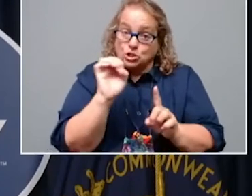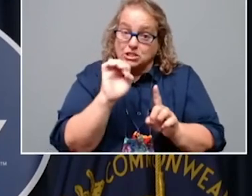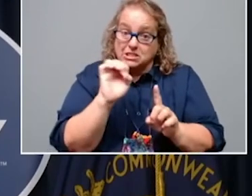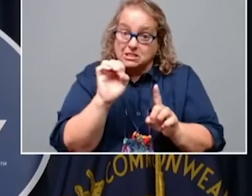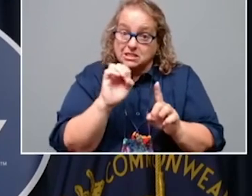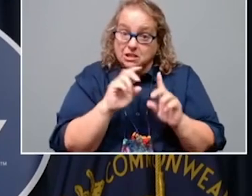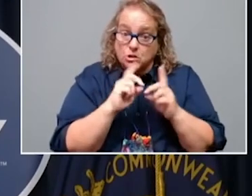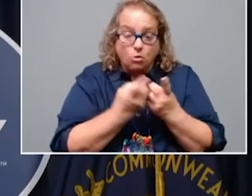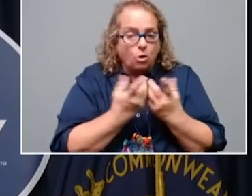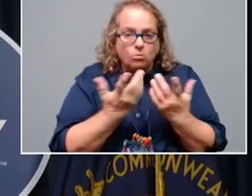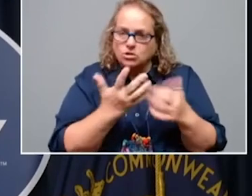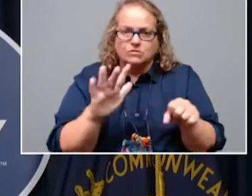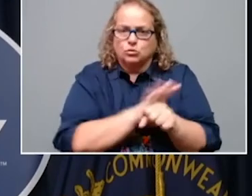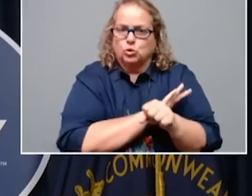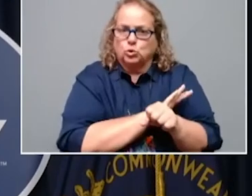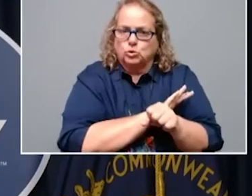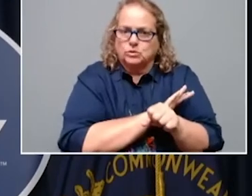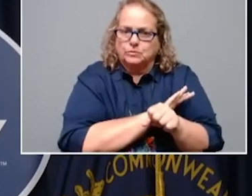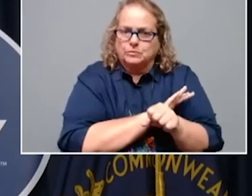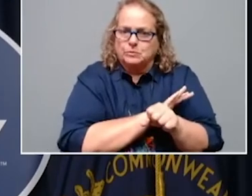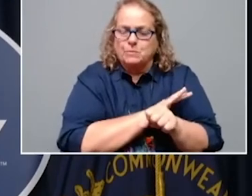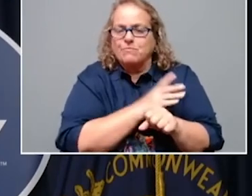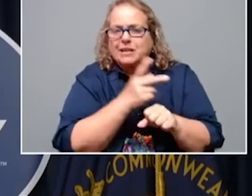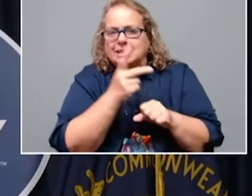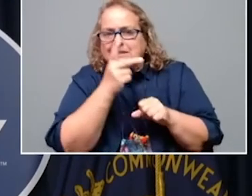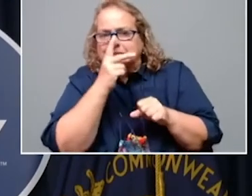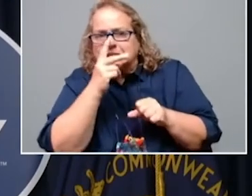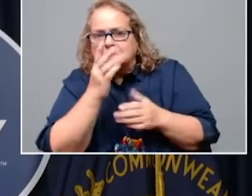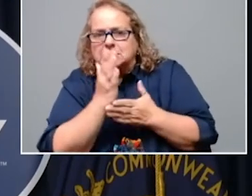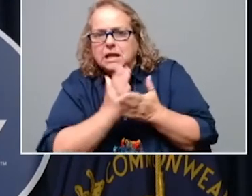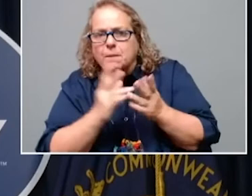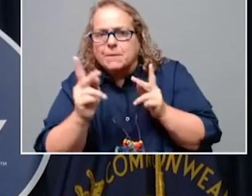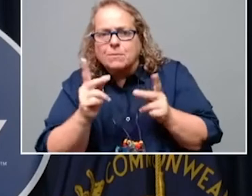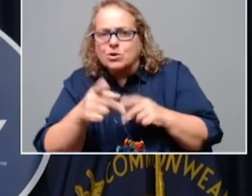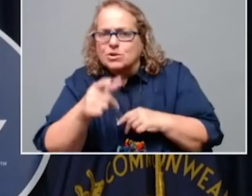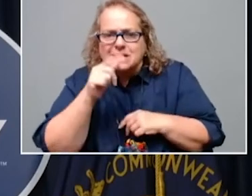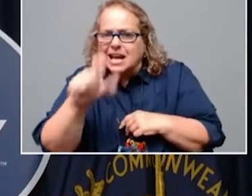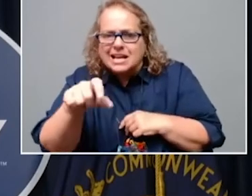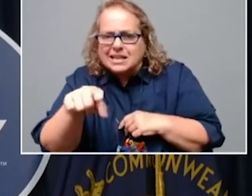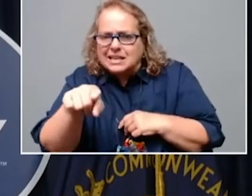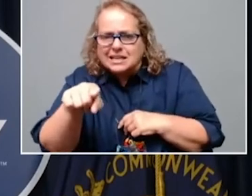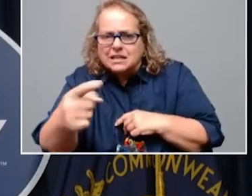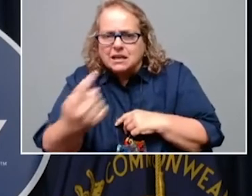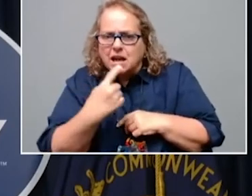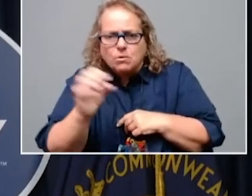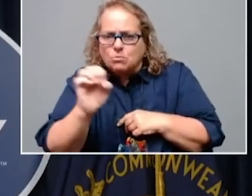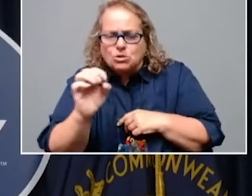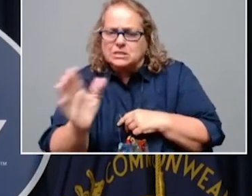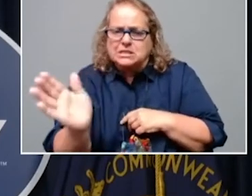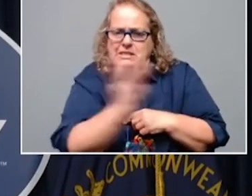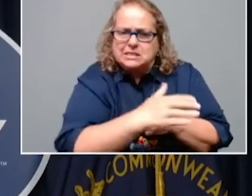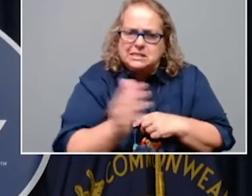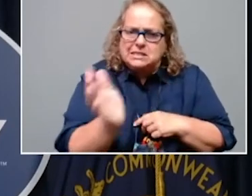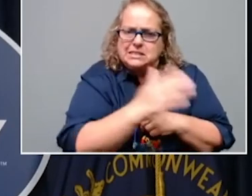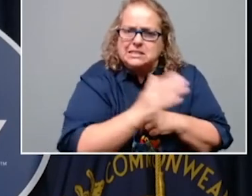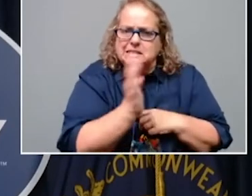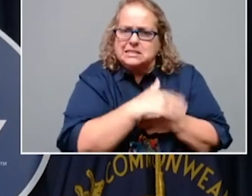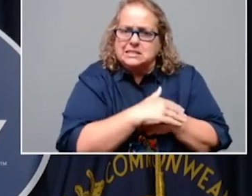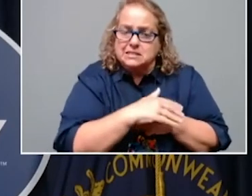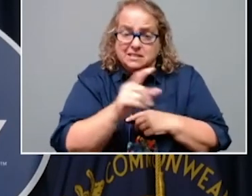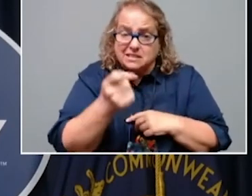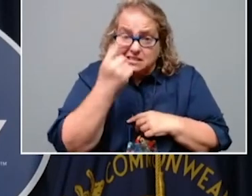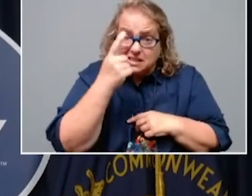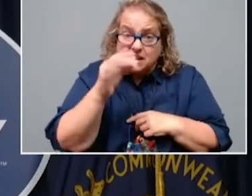giving an opportunity to see some people who don't need to be there and move them out. Let me remind you, if you just need a COVID test,